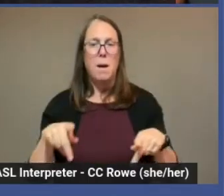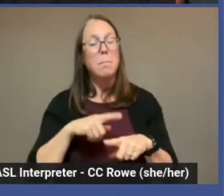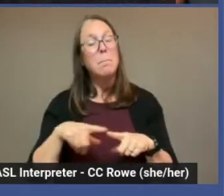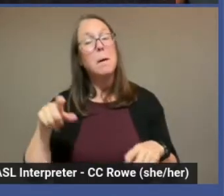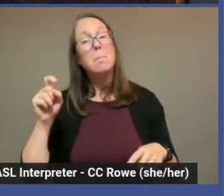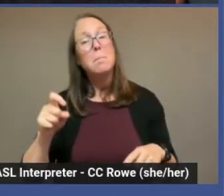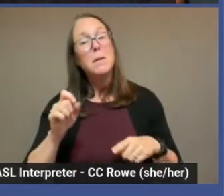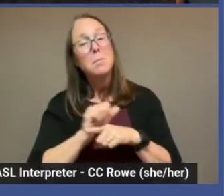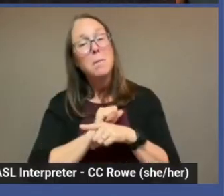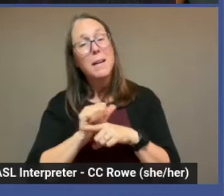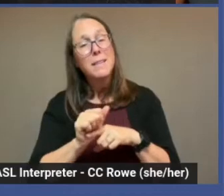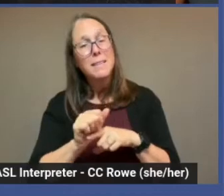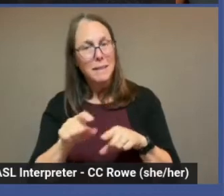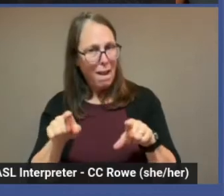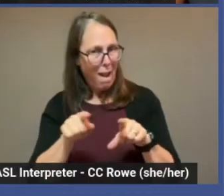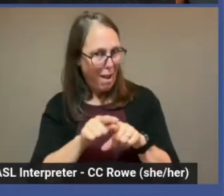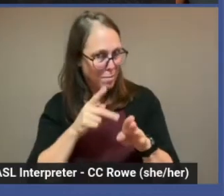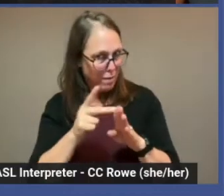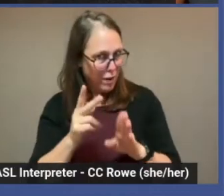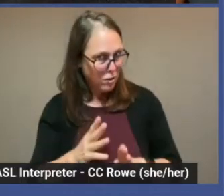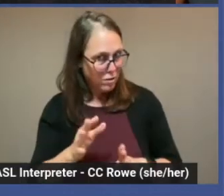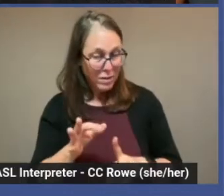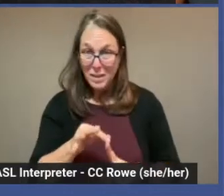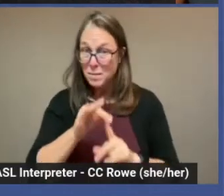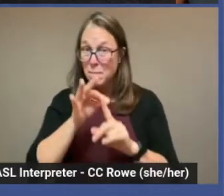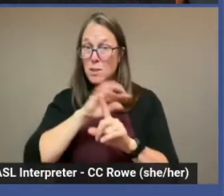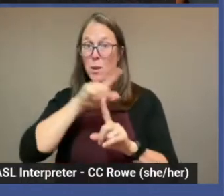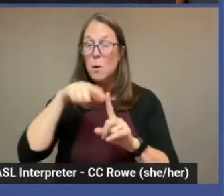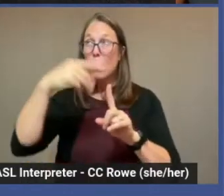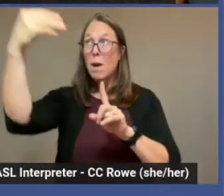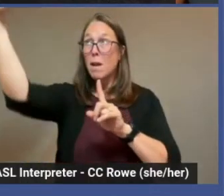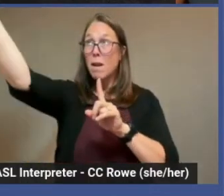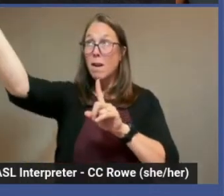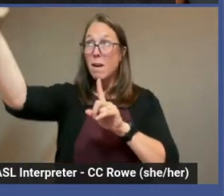as professionals, especially when we're in the spotlight.